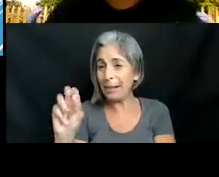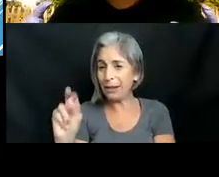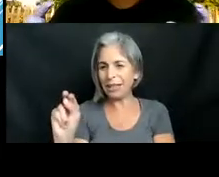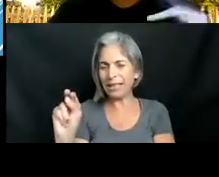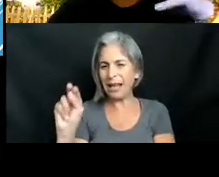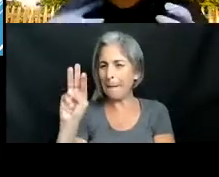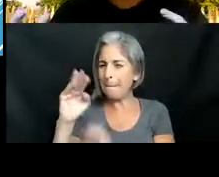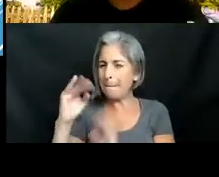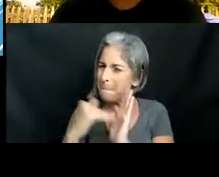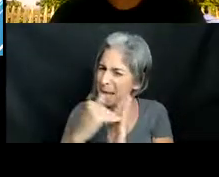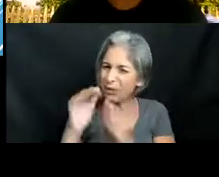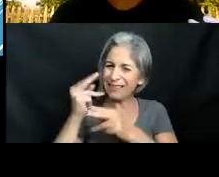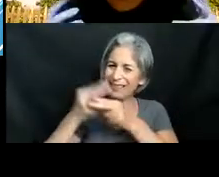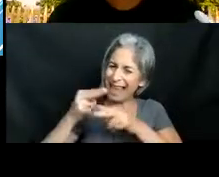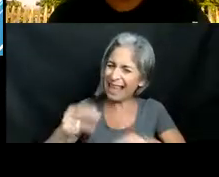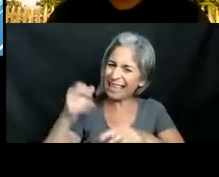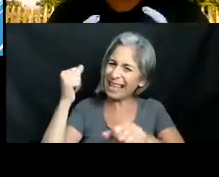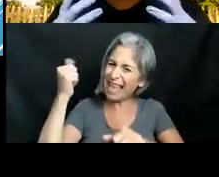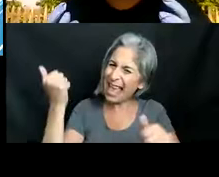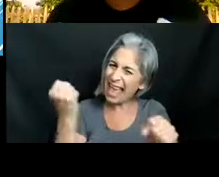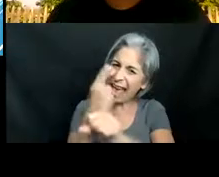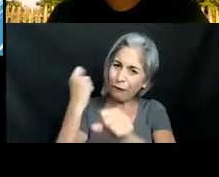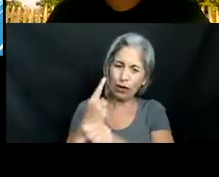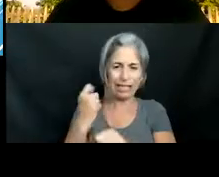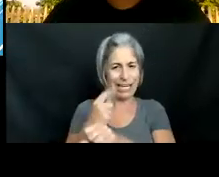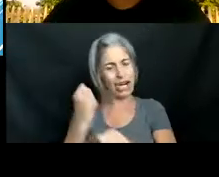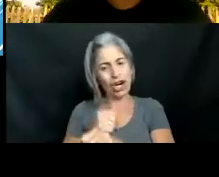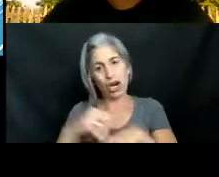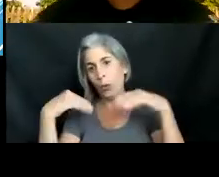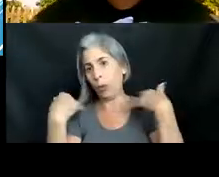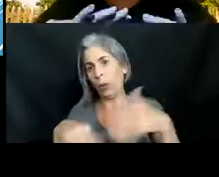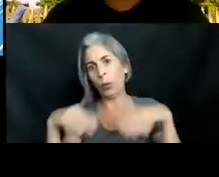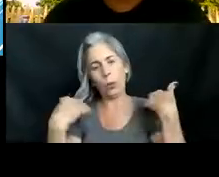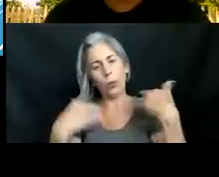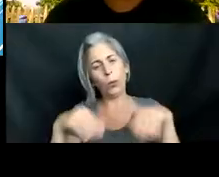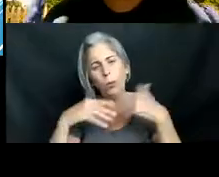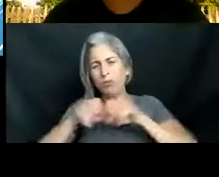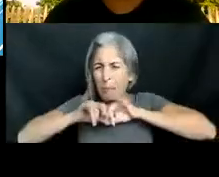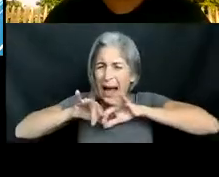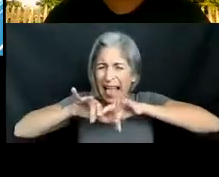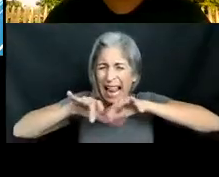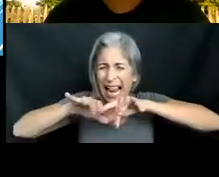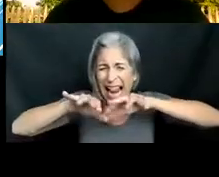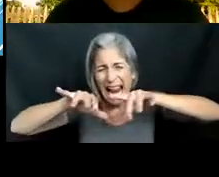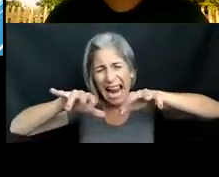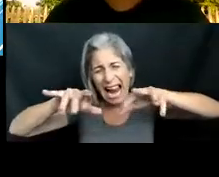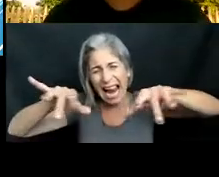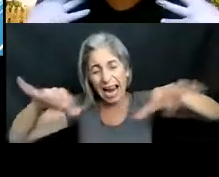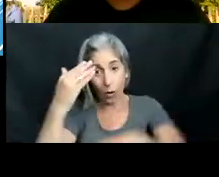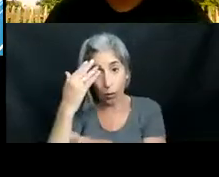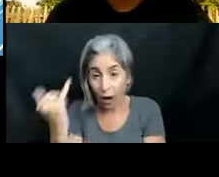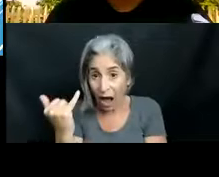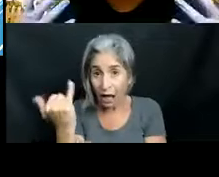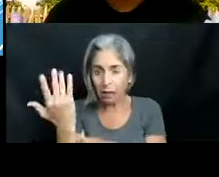now you can kind of understand how they were able to propagate so quickly and spread so far because they're able to